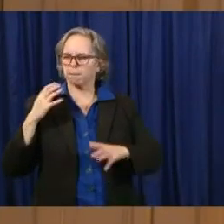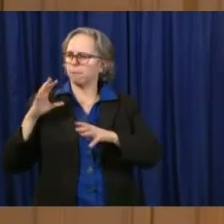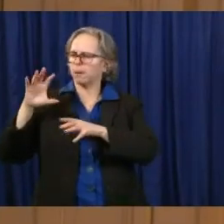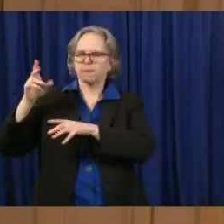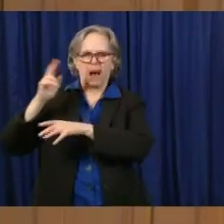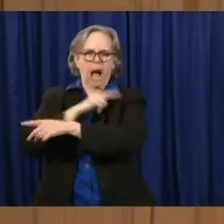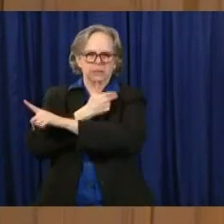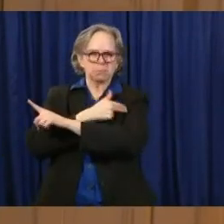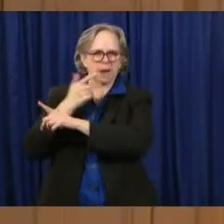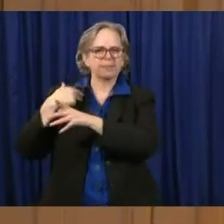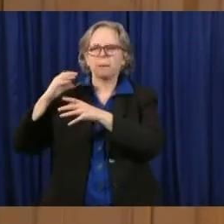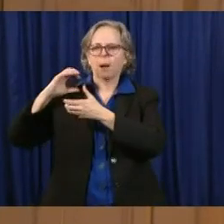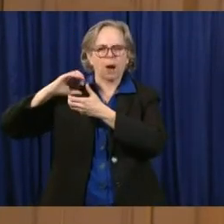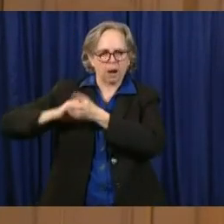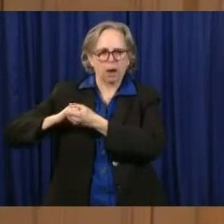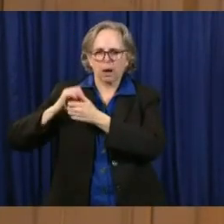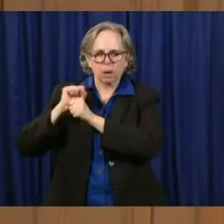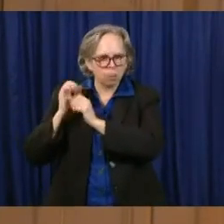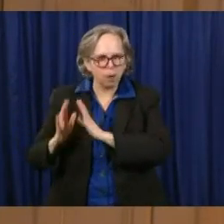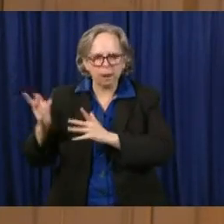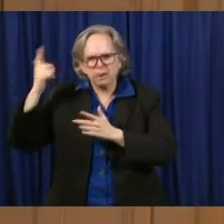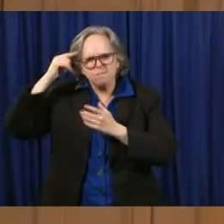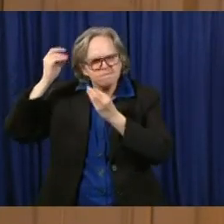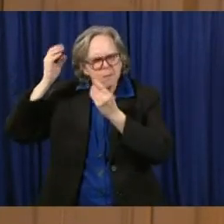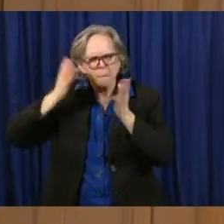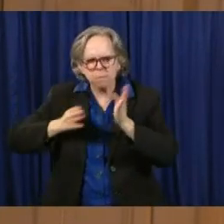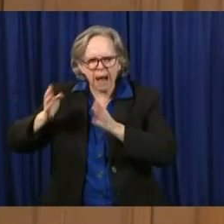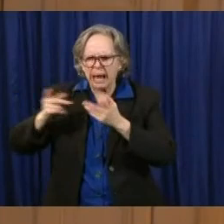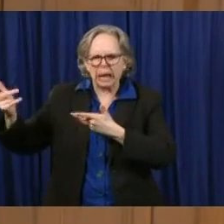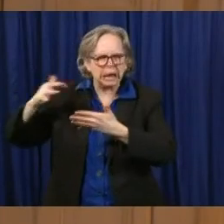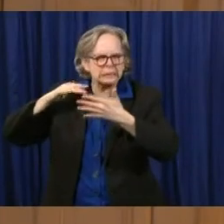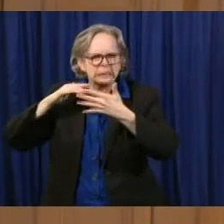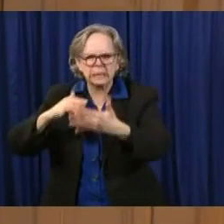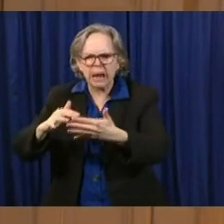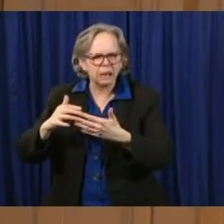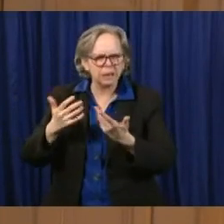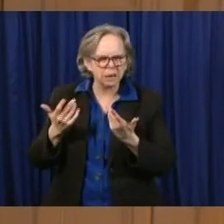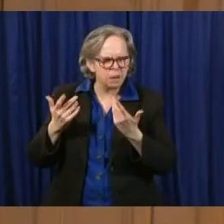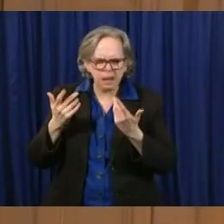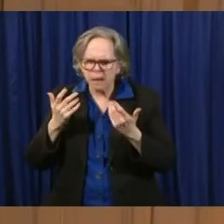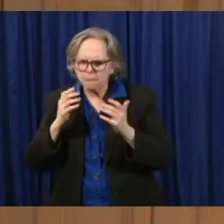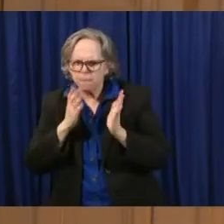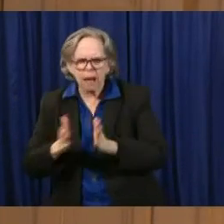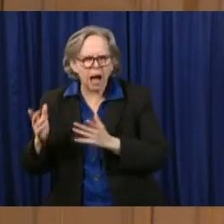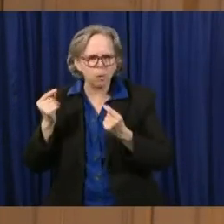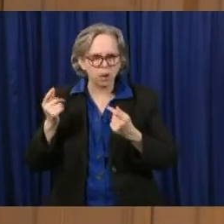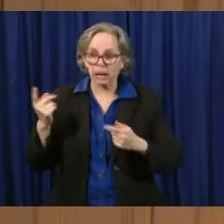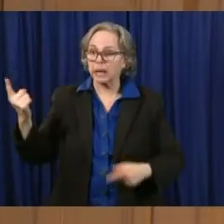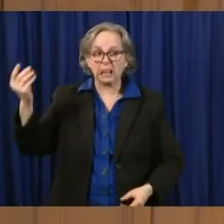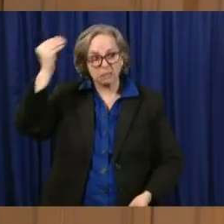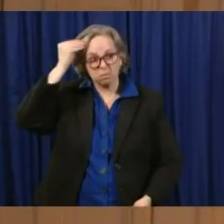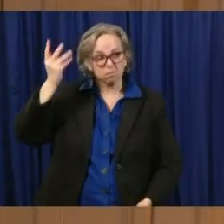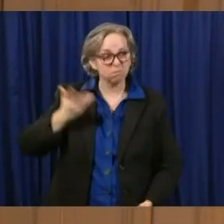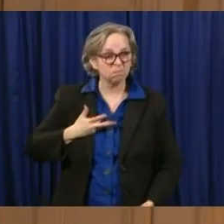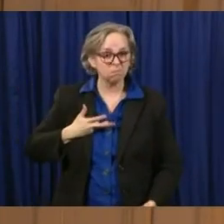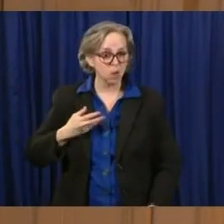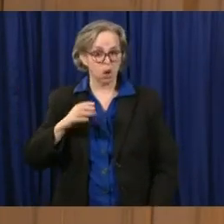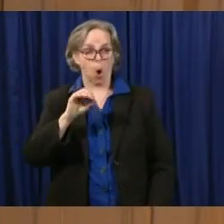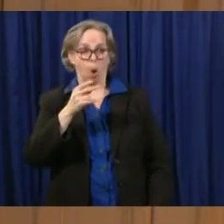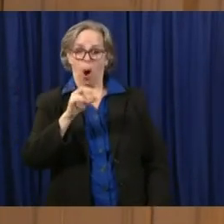possible plan and guidance out there. And he said, Ohio should be tremendously proud.